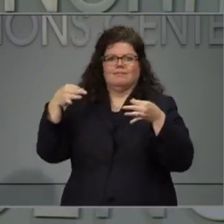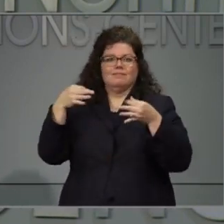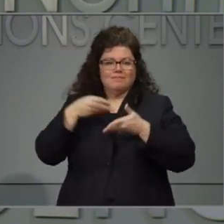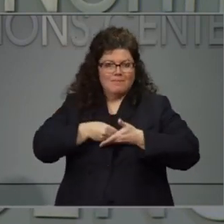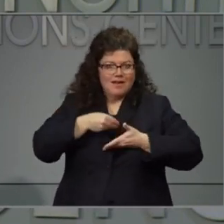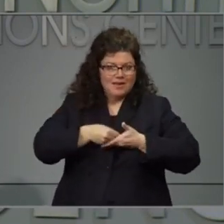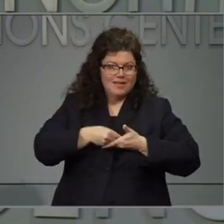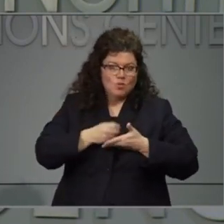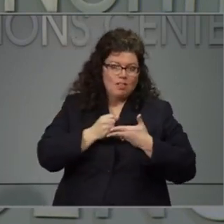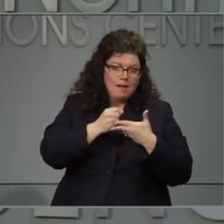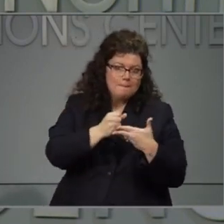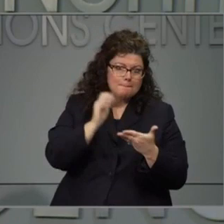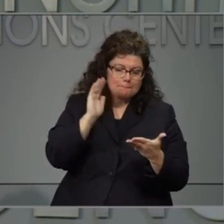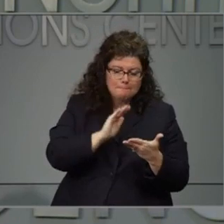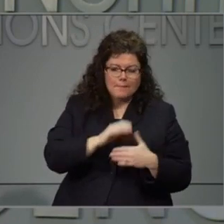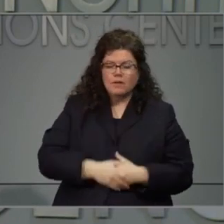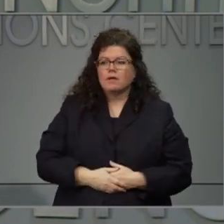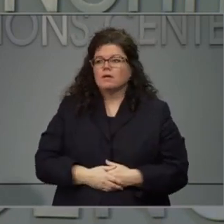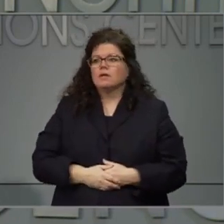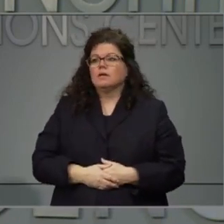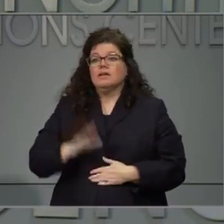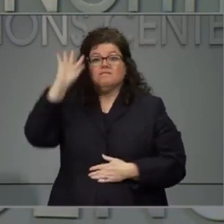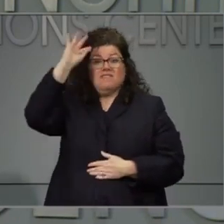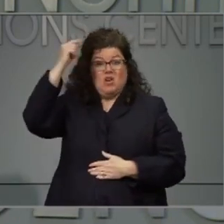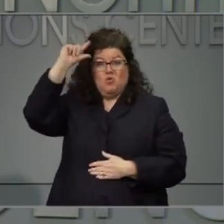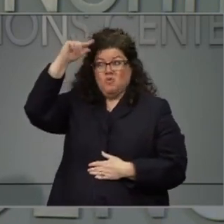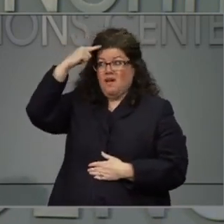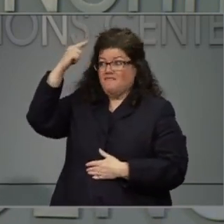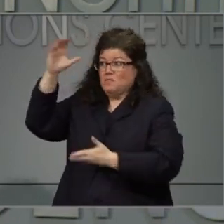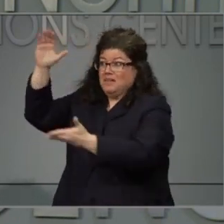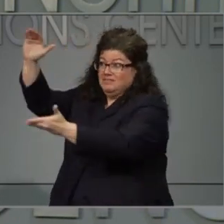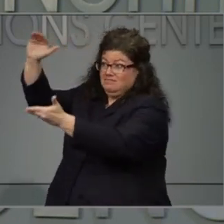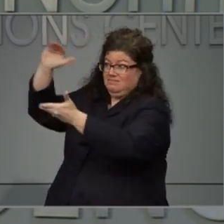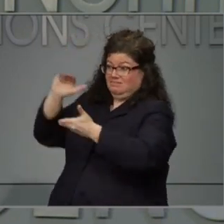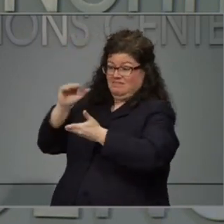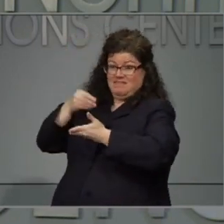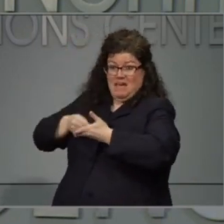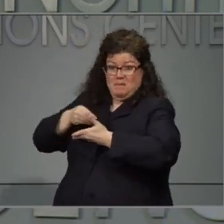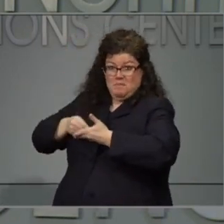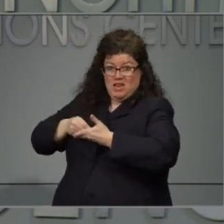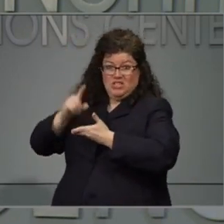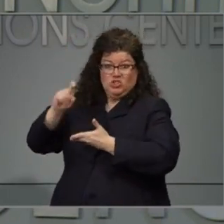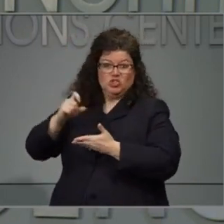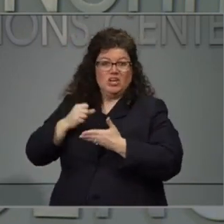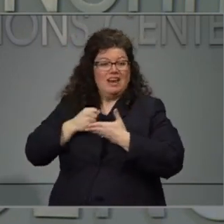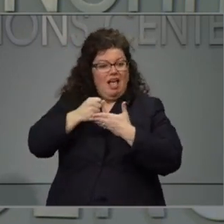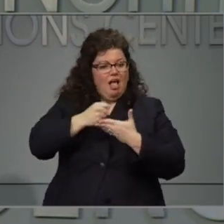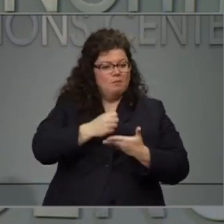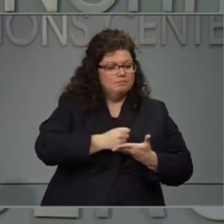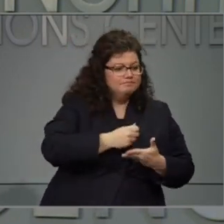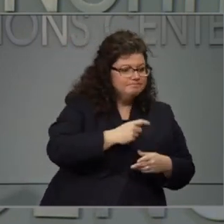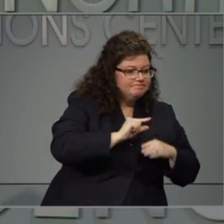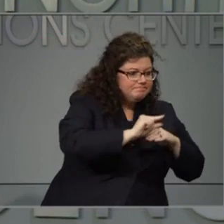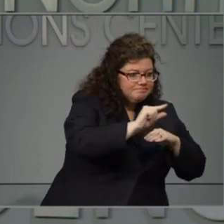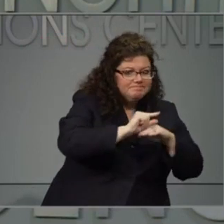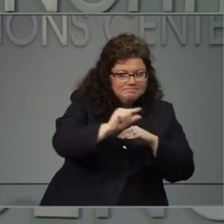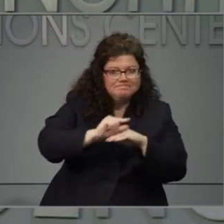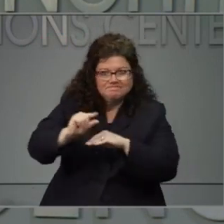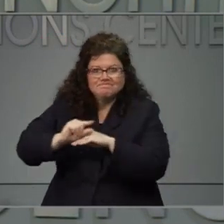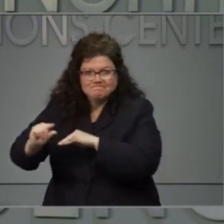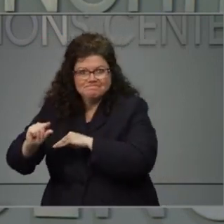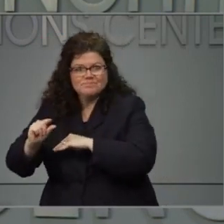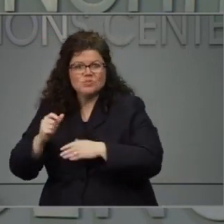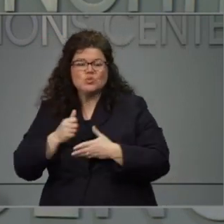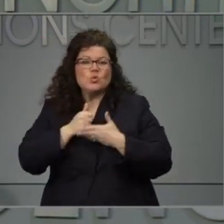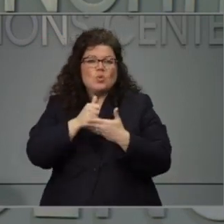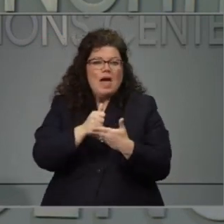additional COVID money that's coming from the federal government should help that those unemployment benefits to help get